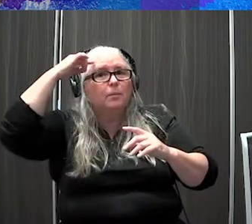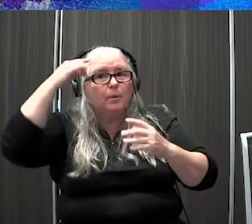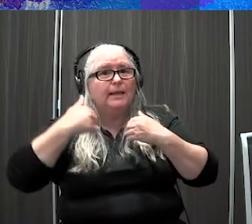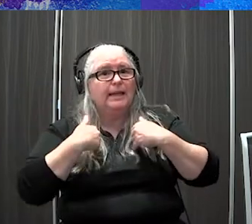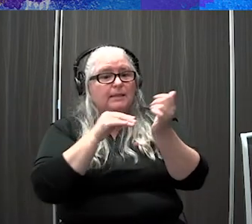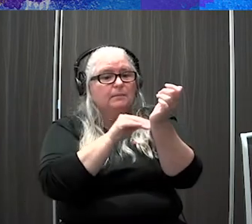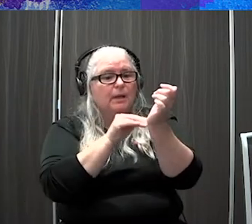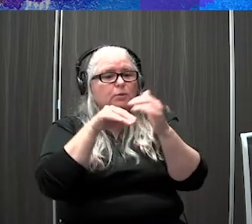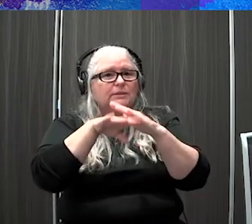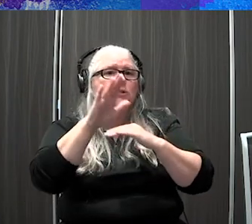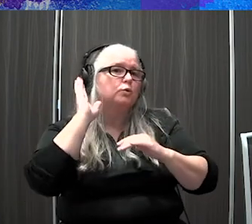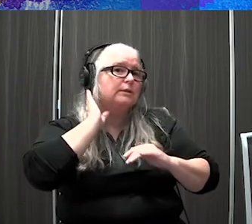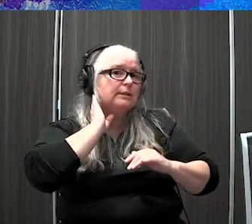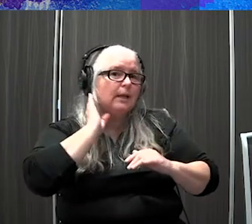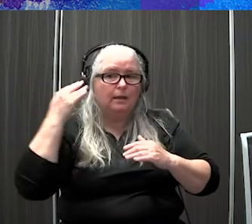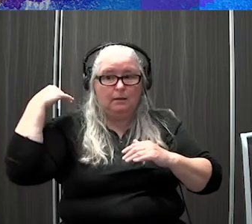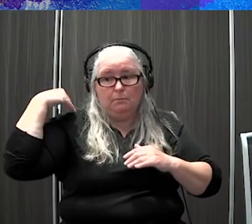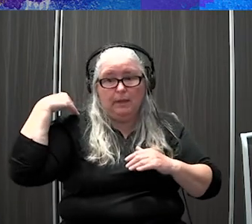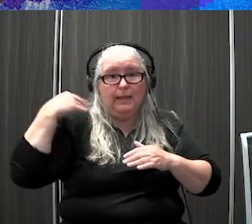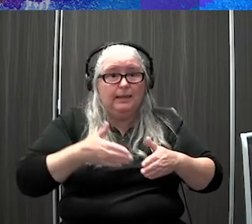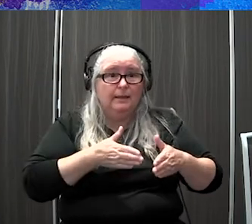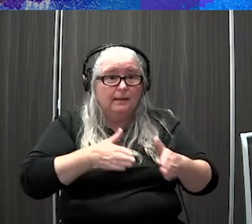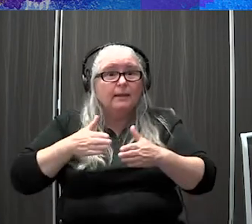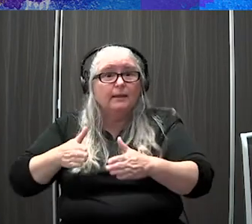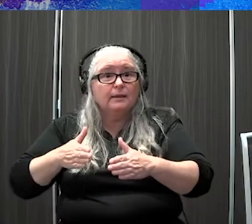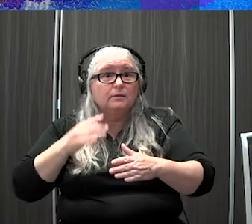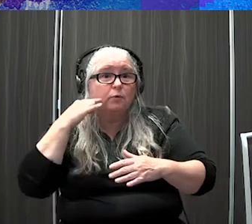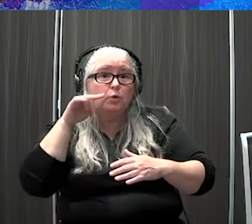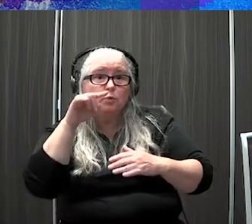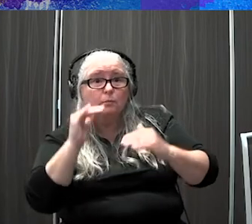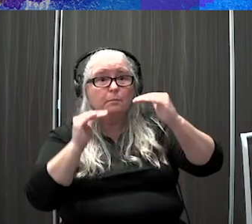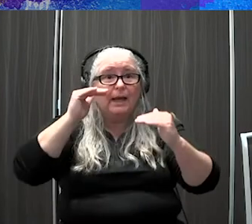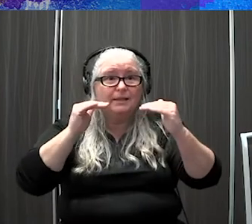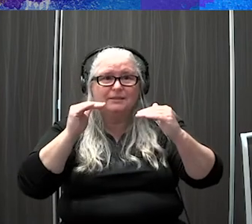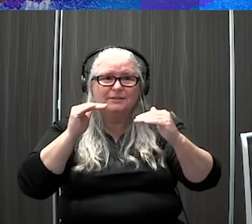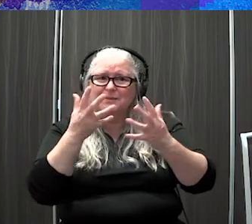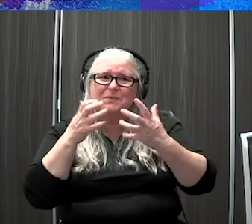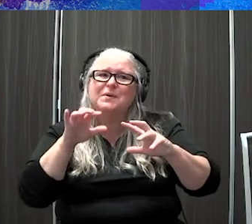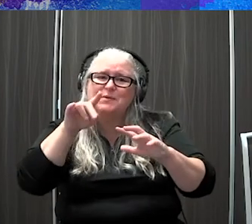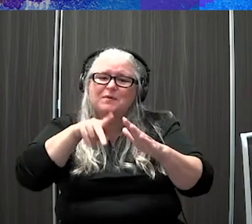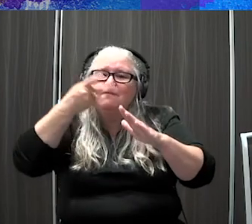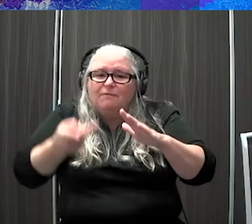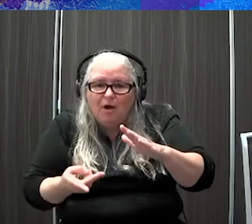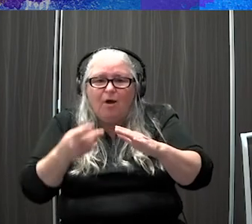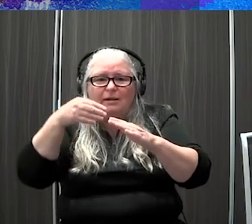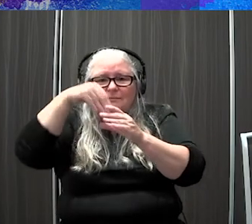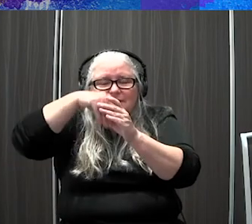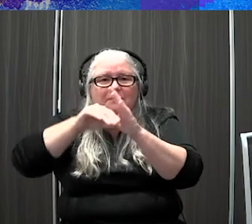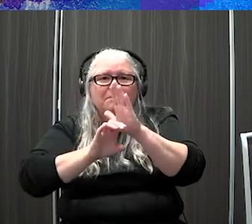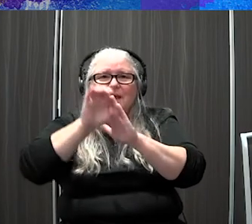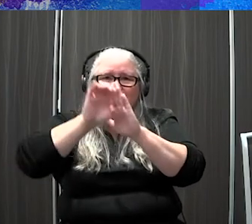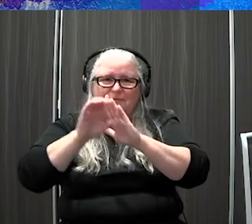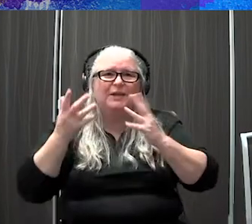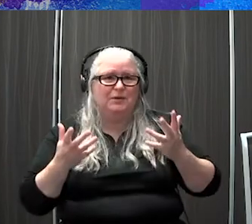in your neck, your back, and your legs to help you keep your balance. It doesn't want you to fall in the elevator. So that whole reflex happens